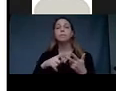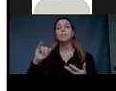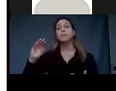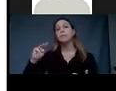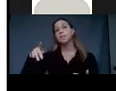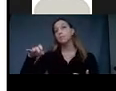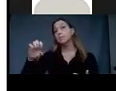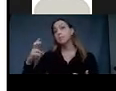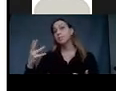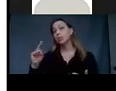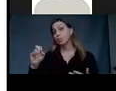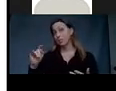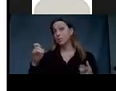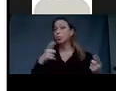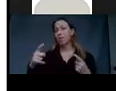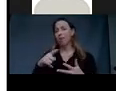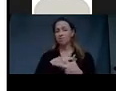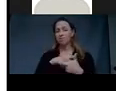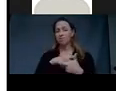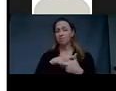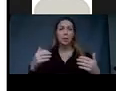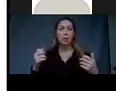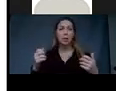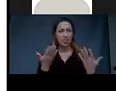on, you know, a lot of craziness in our government.